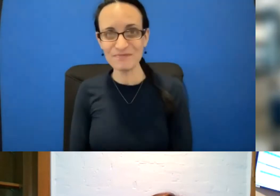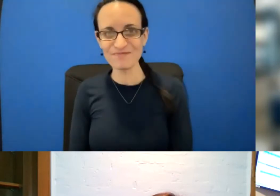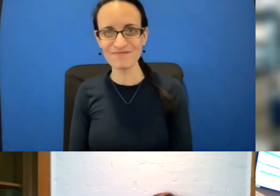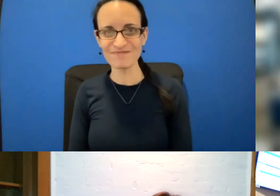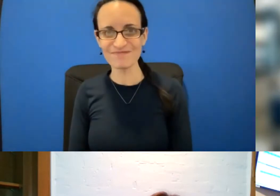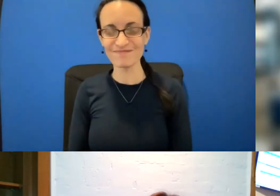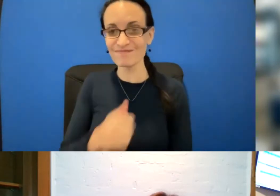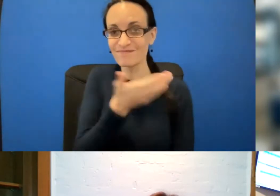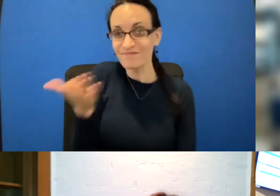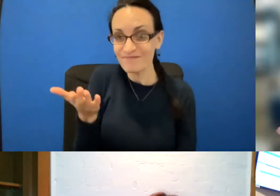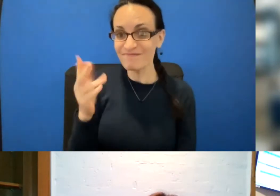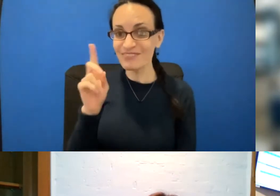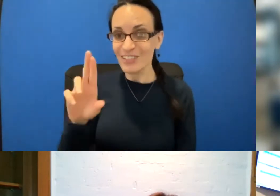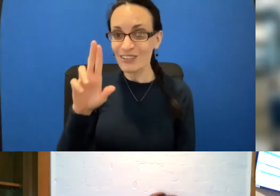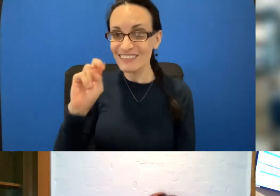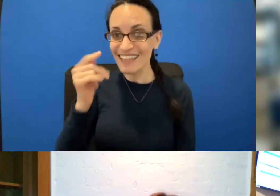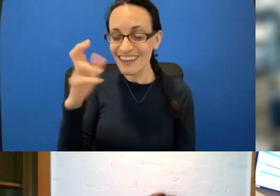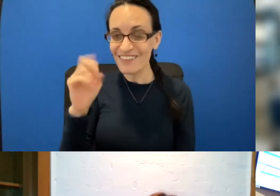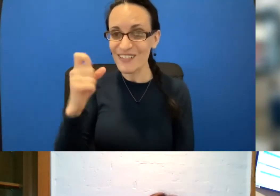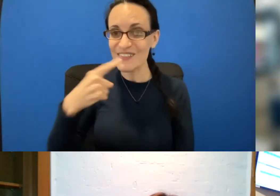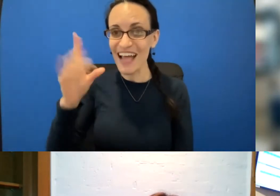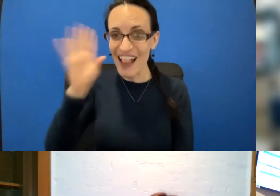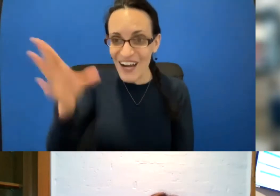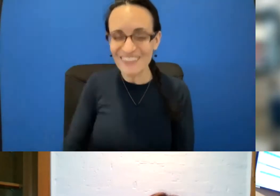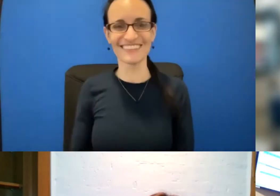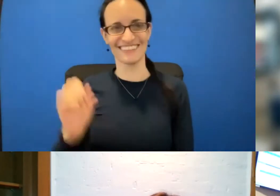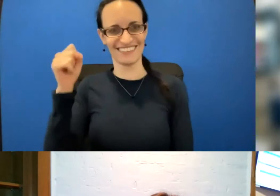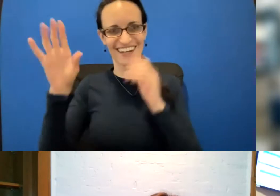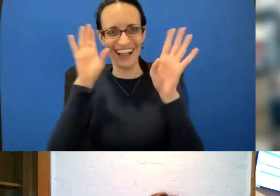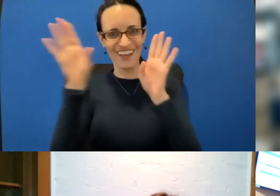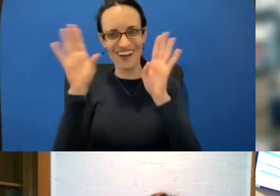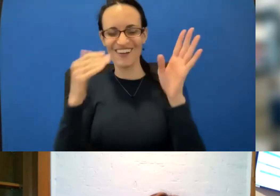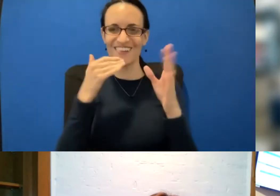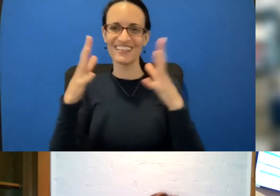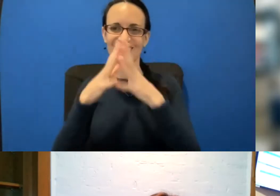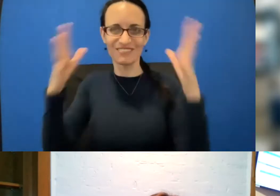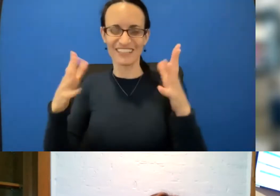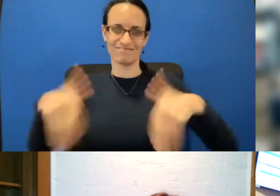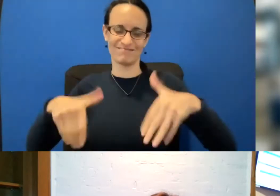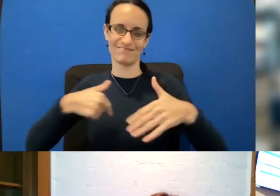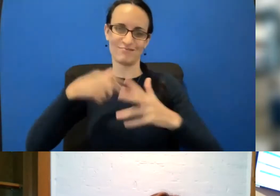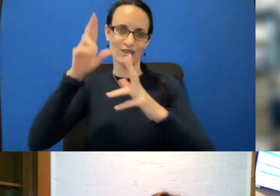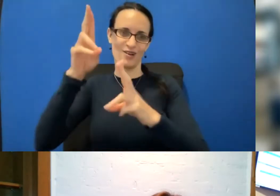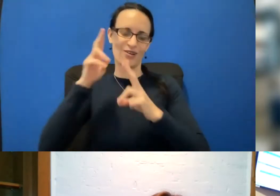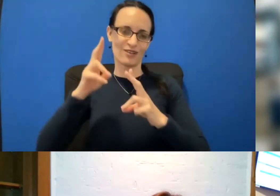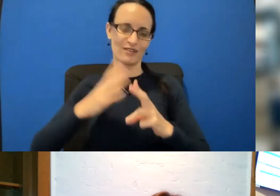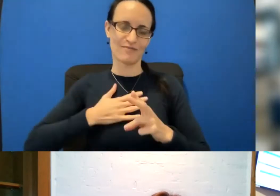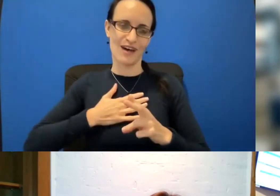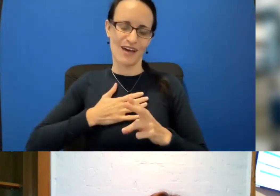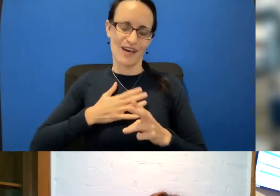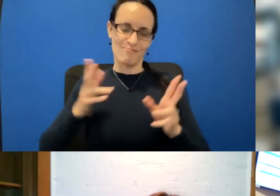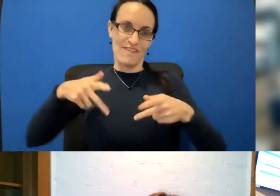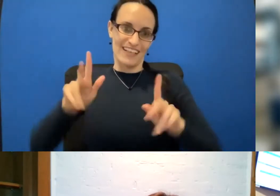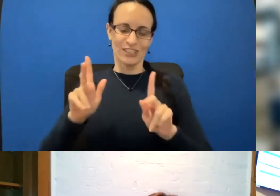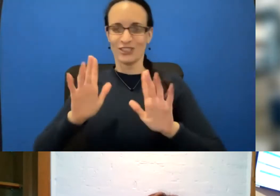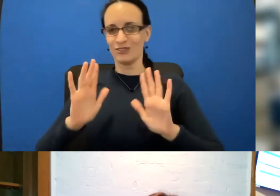Dr. Nathan, you want to say say hello to everybody real quick? Yes. Hi. Thank you so much. It is my honor and privilege to be here